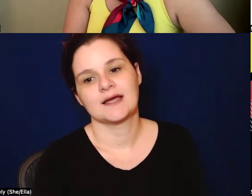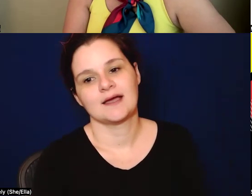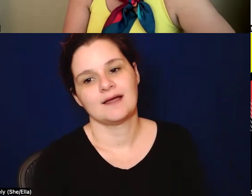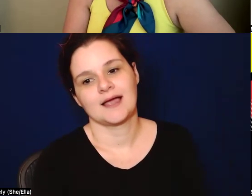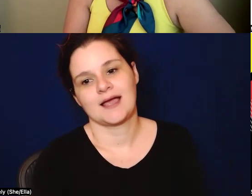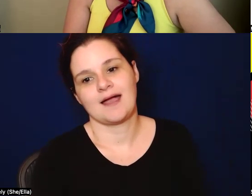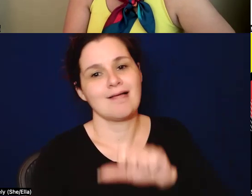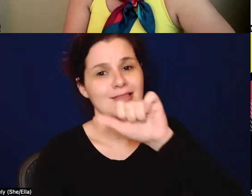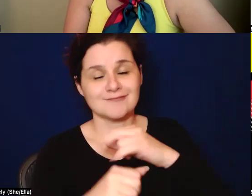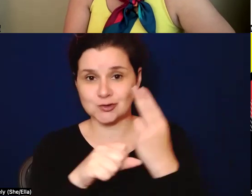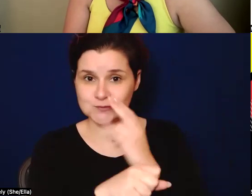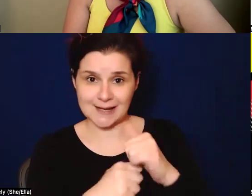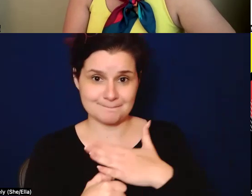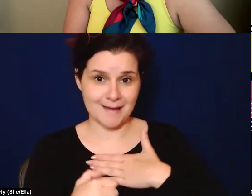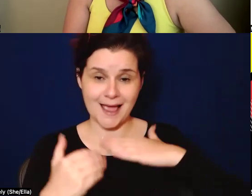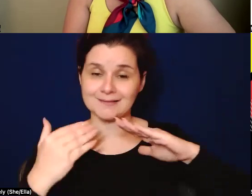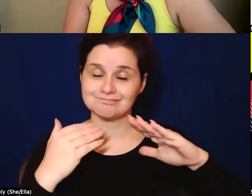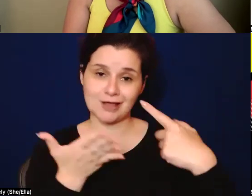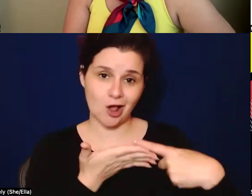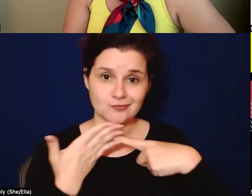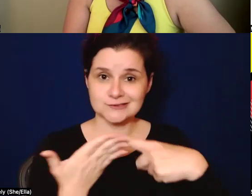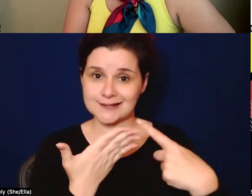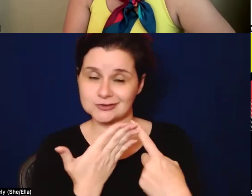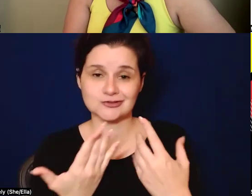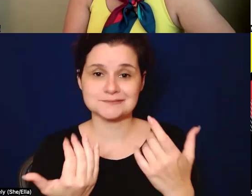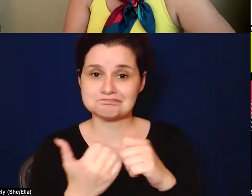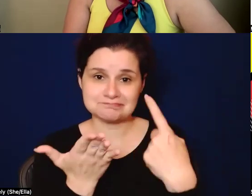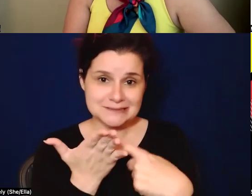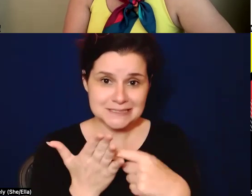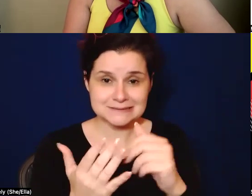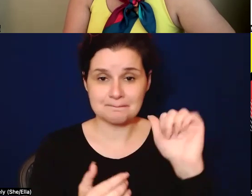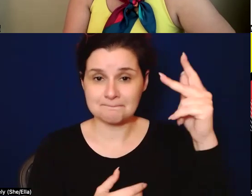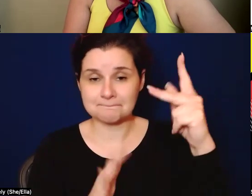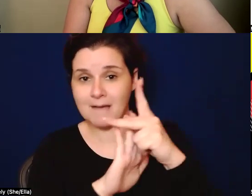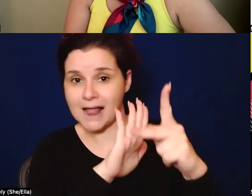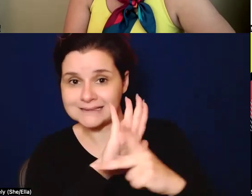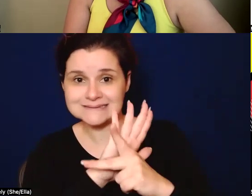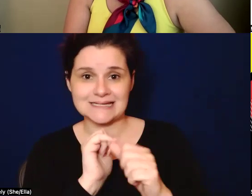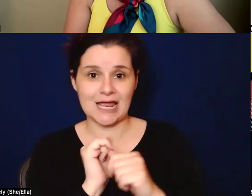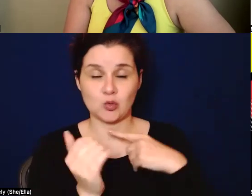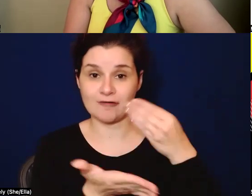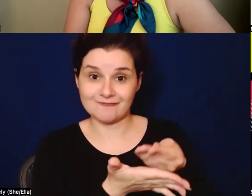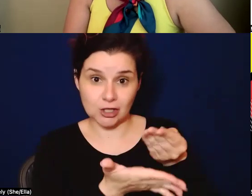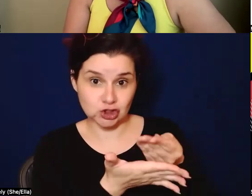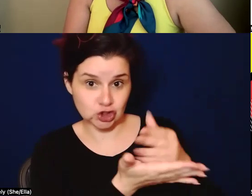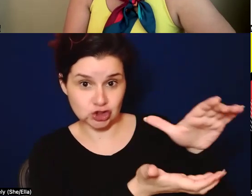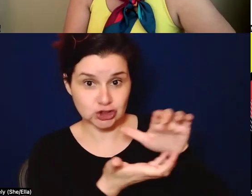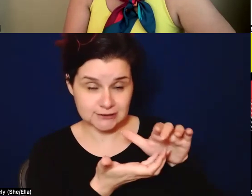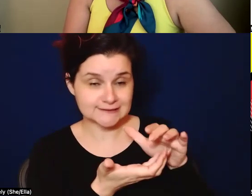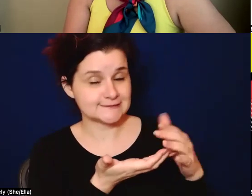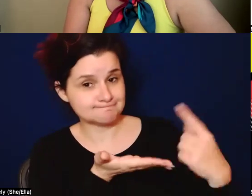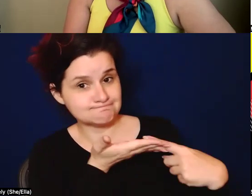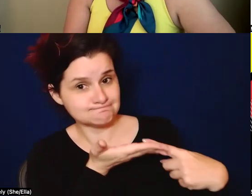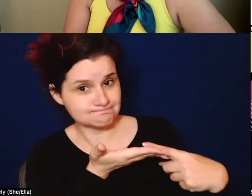then, you know, in my conversations, um, you know, discussing policy and of course with our funders and, um,